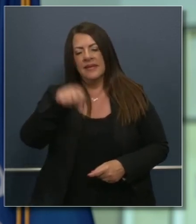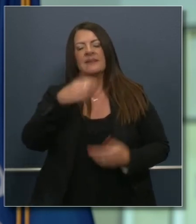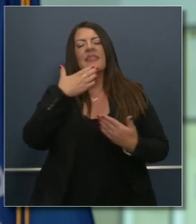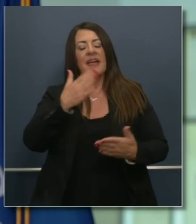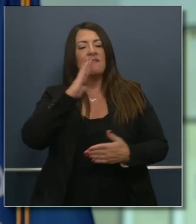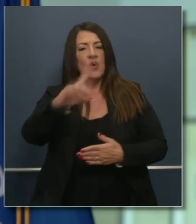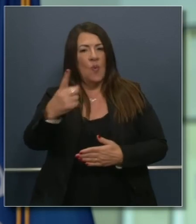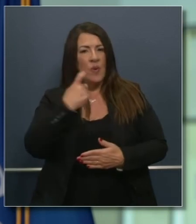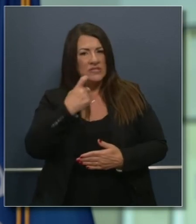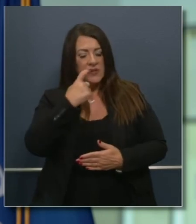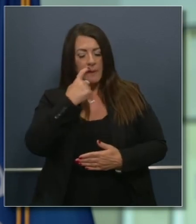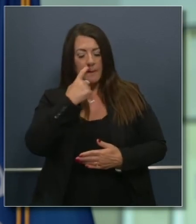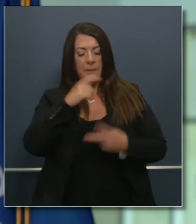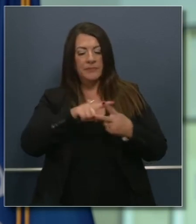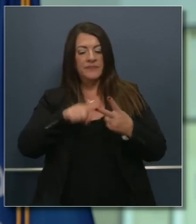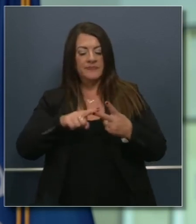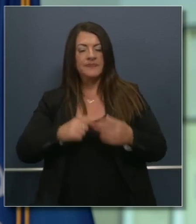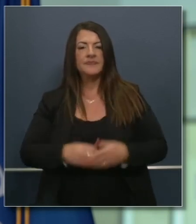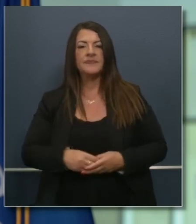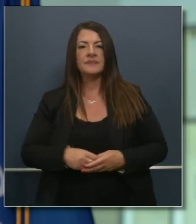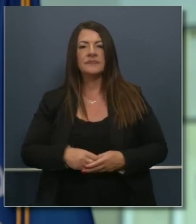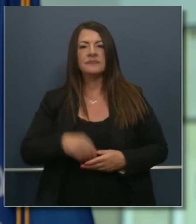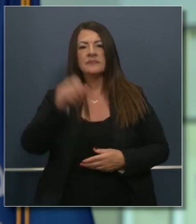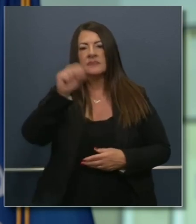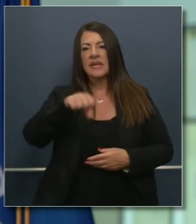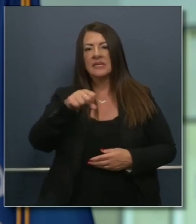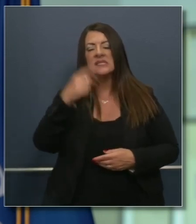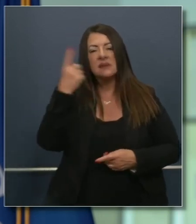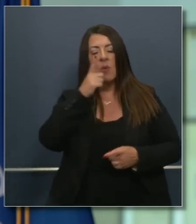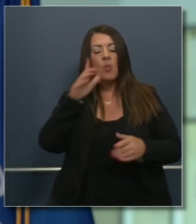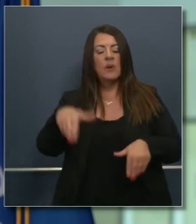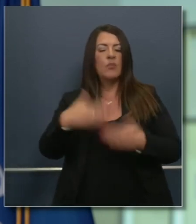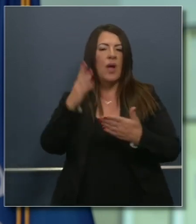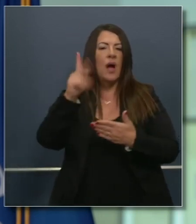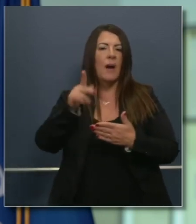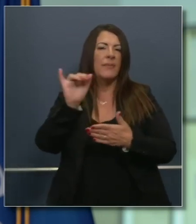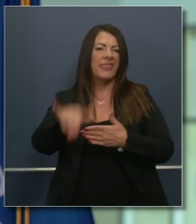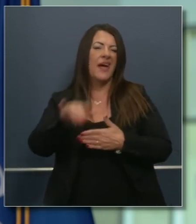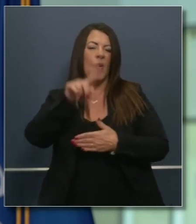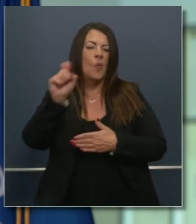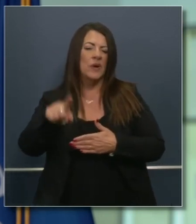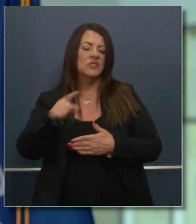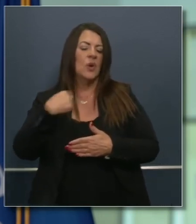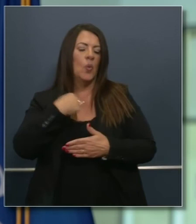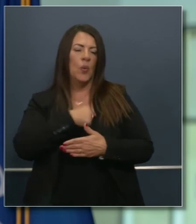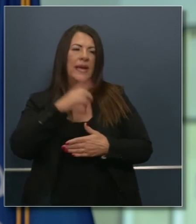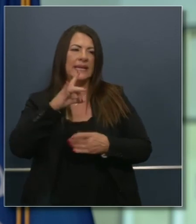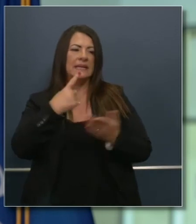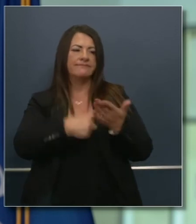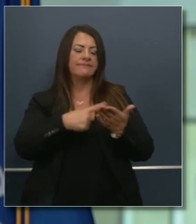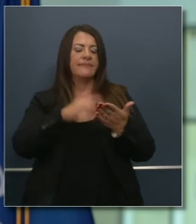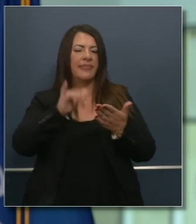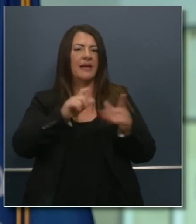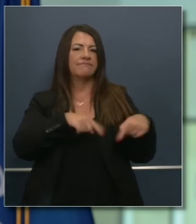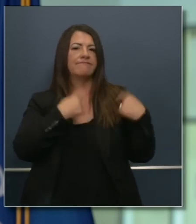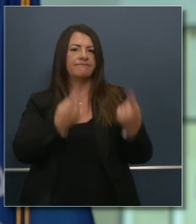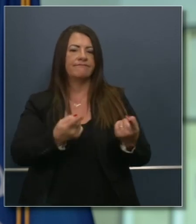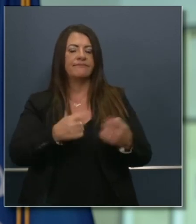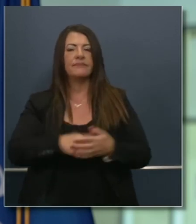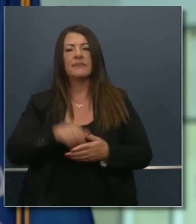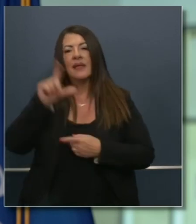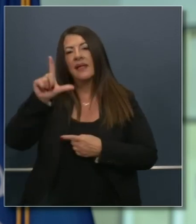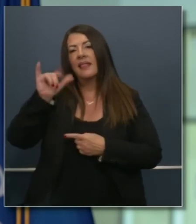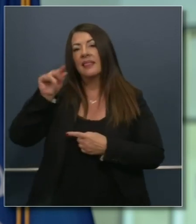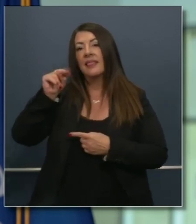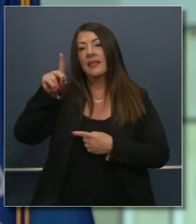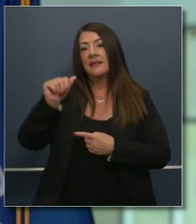in anticipation, rightfully, that someone may bring it up. It's certainly one we've been talking about for months now. Linda, you're still on the phone.